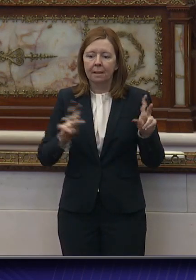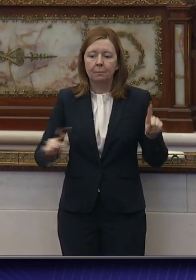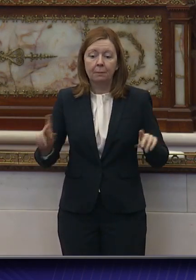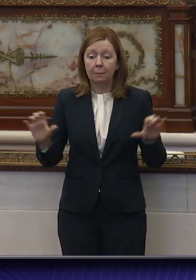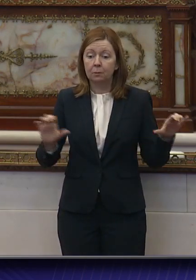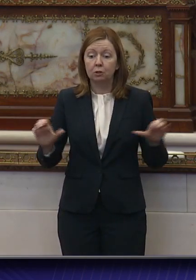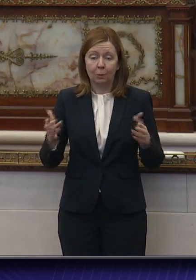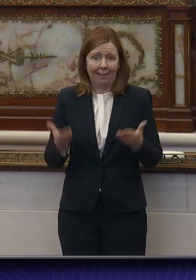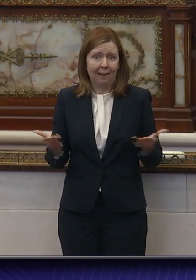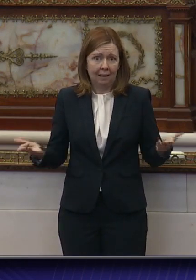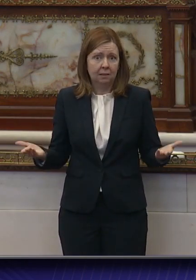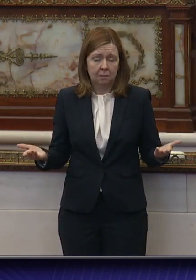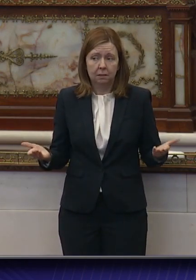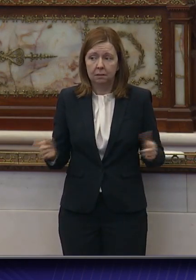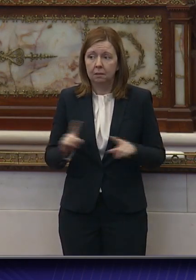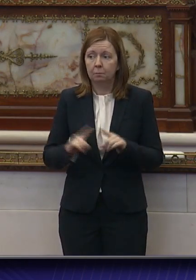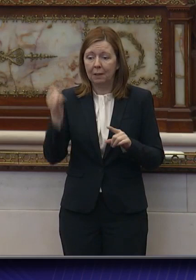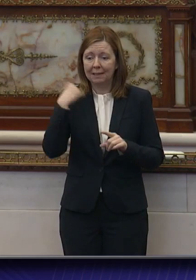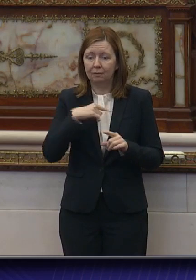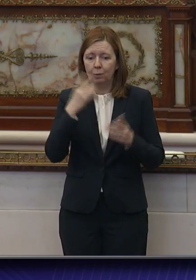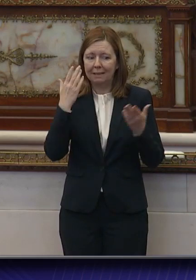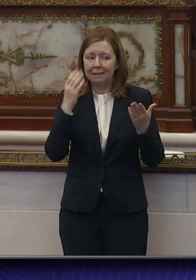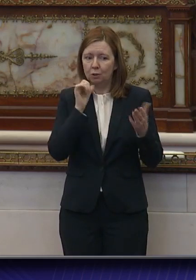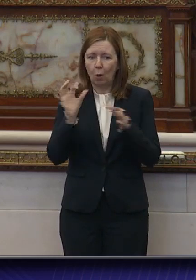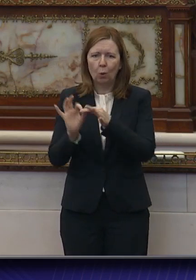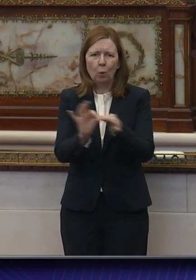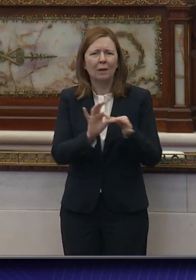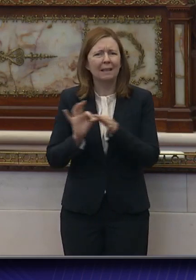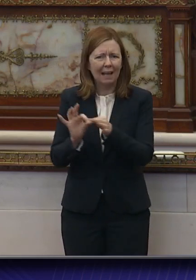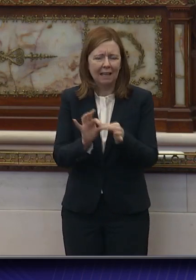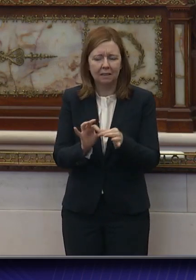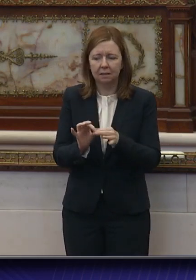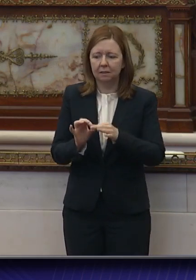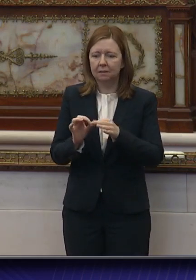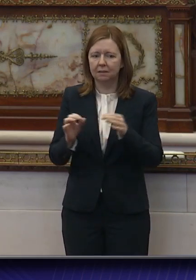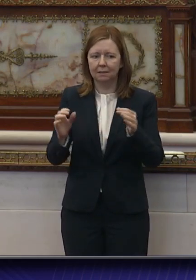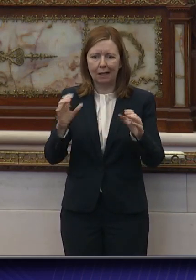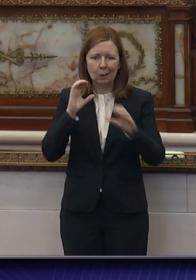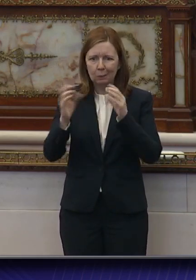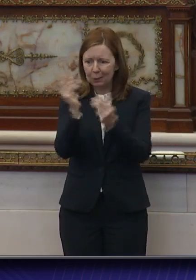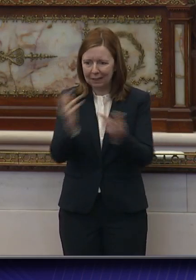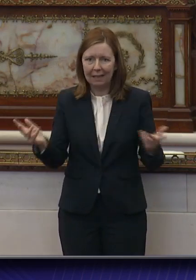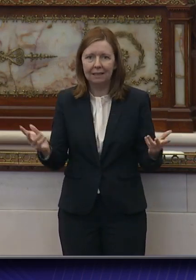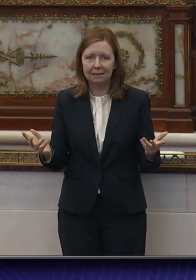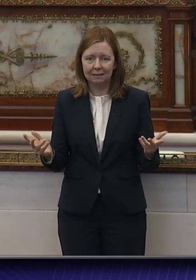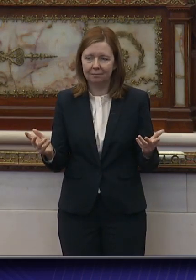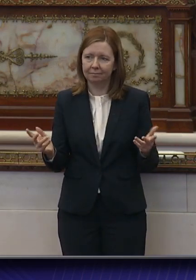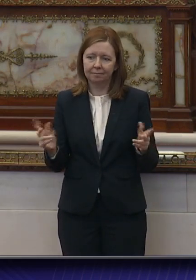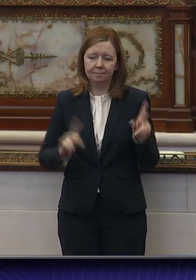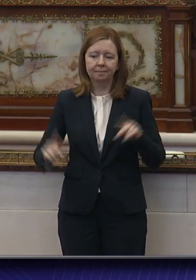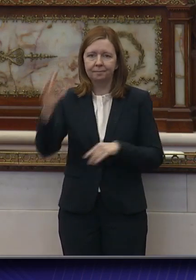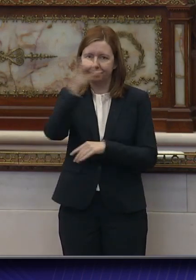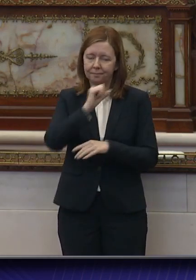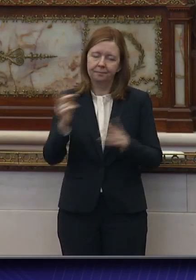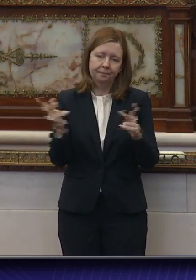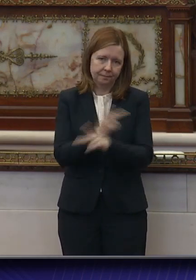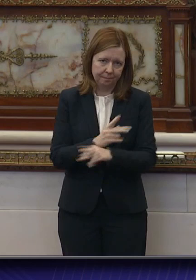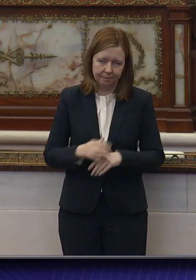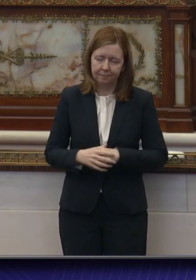doing things, but if we don't coordinate and communicate those things, people assume the worst.